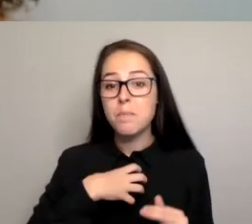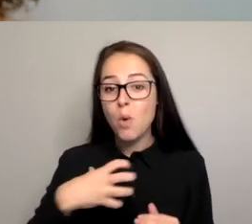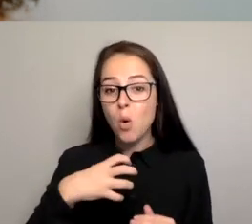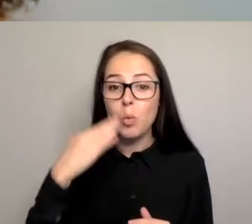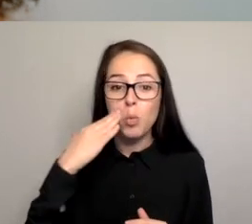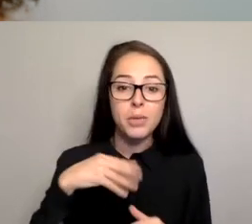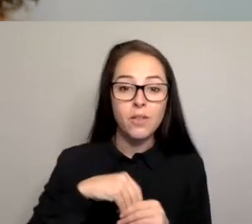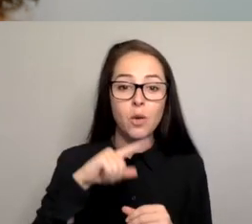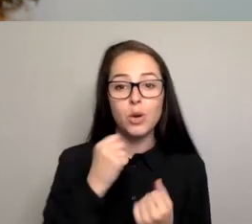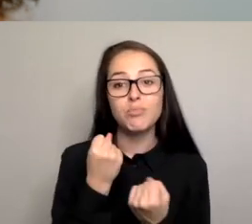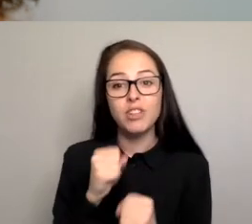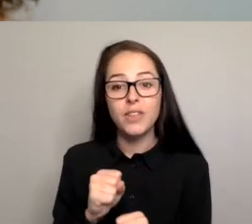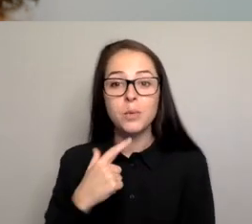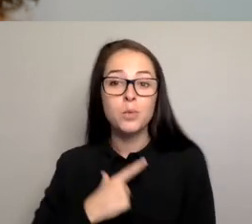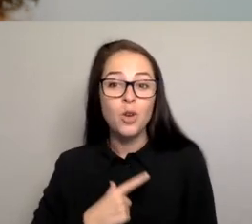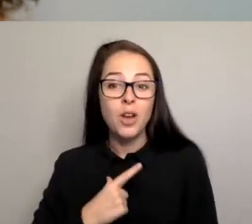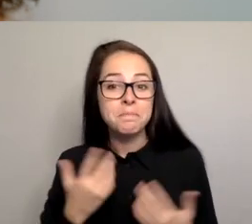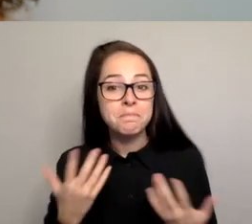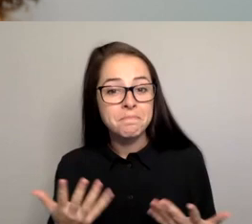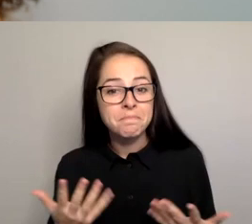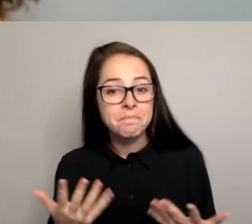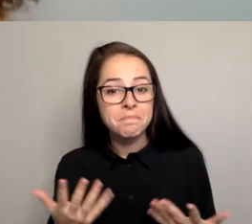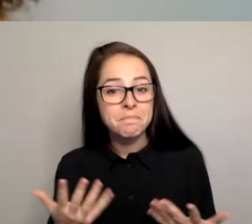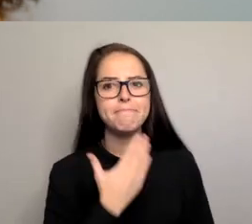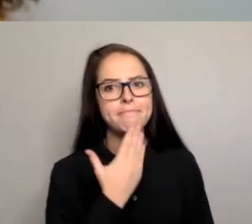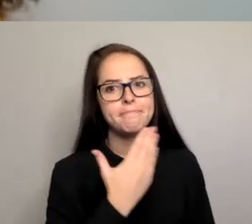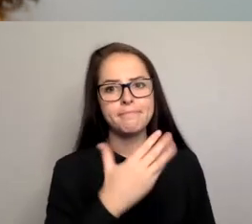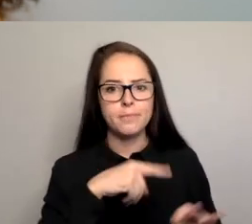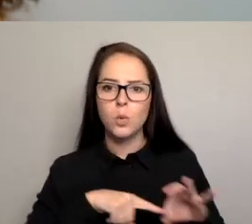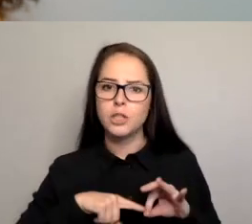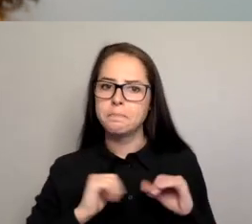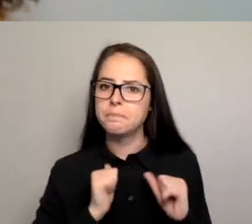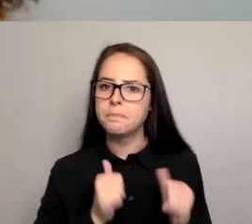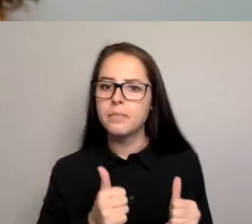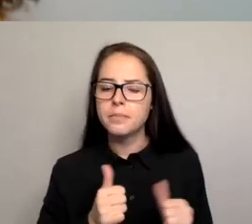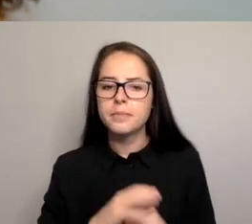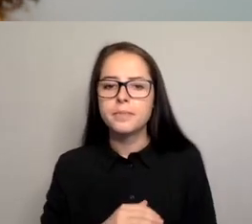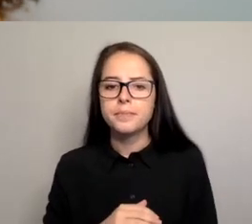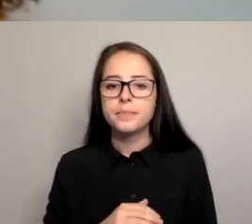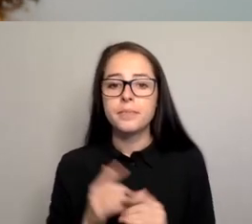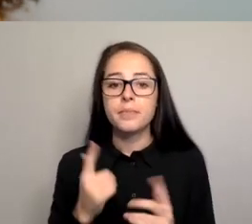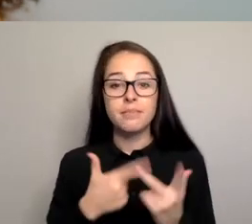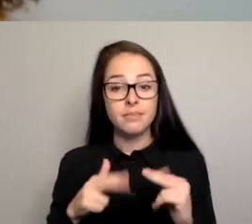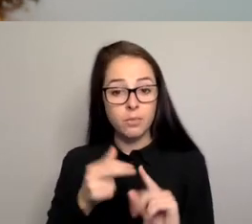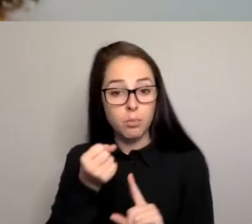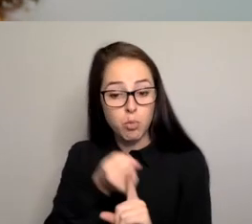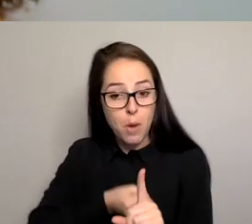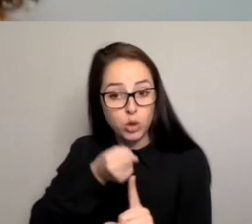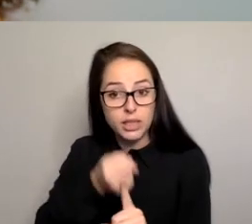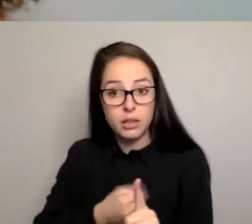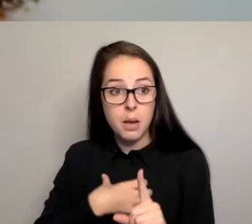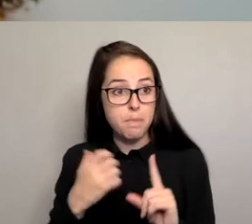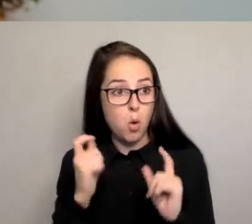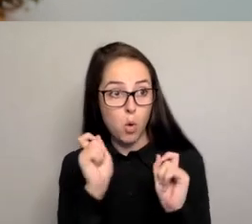Domestic violence really, and preventing domestic violence starts with changing gender bias, right? If